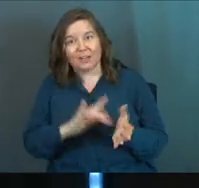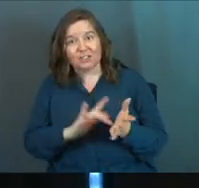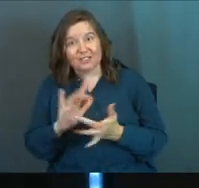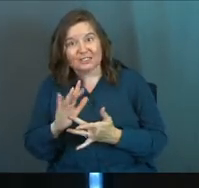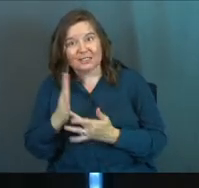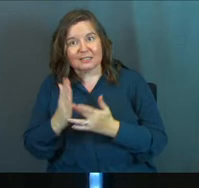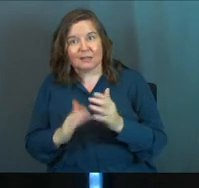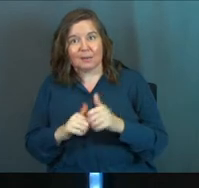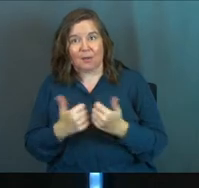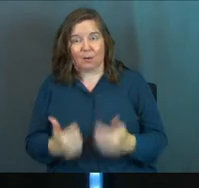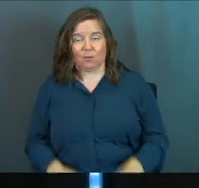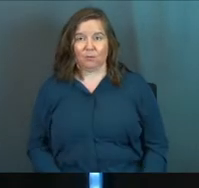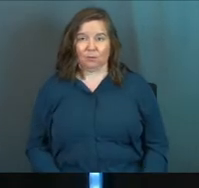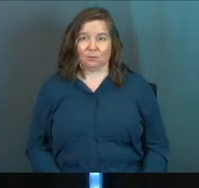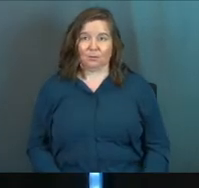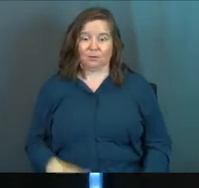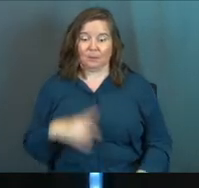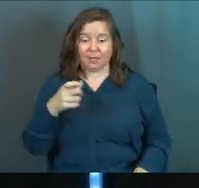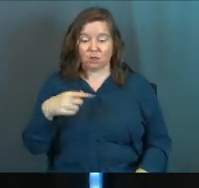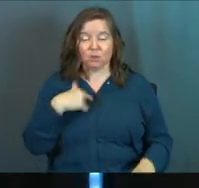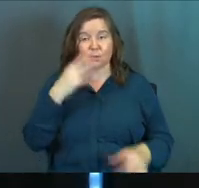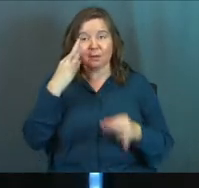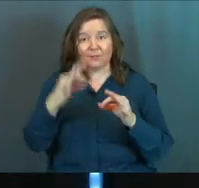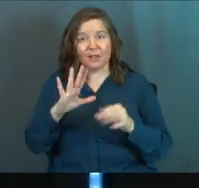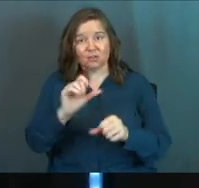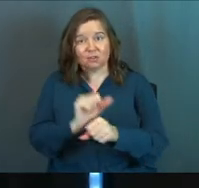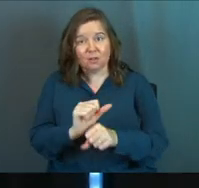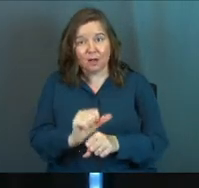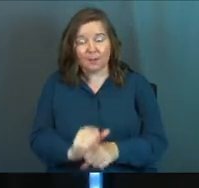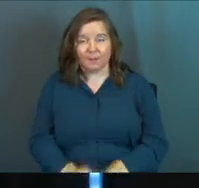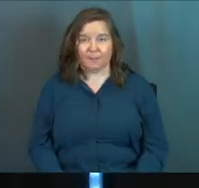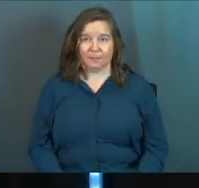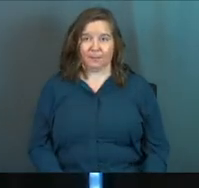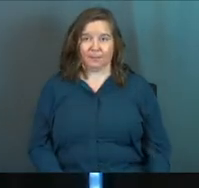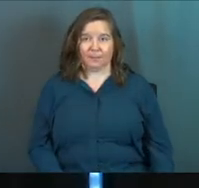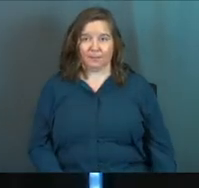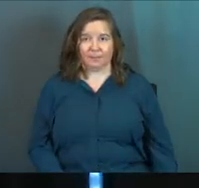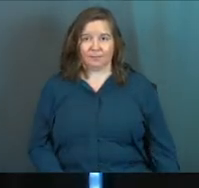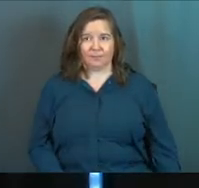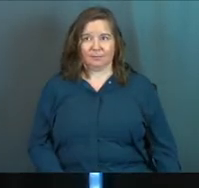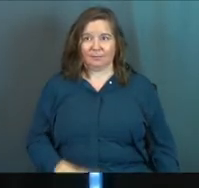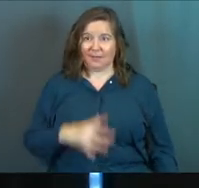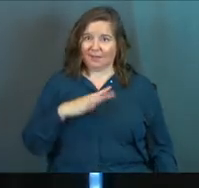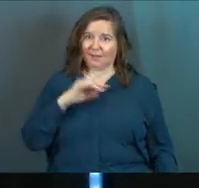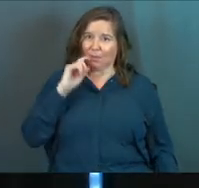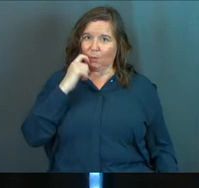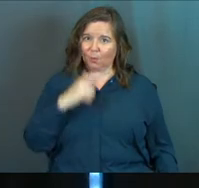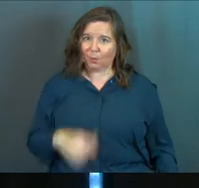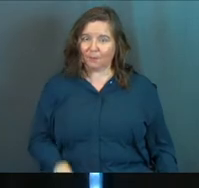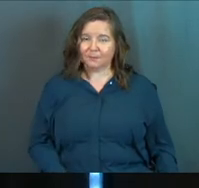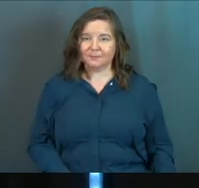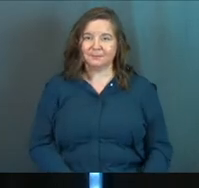Jesus somehow, because you've been faithful at your job. Isn't that cool?